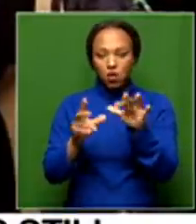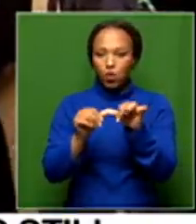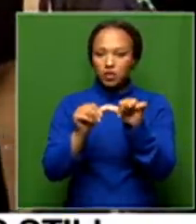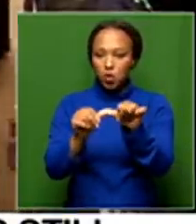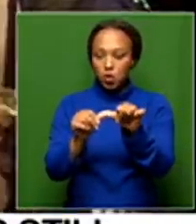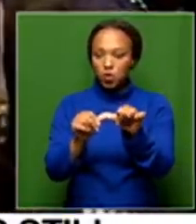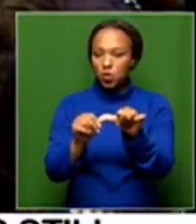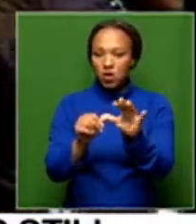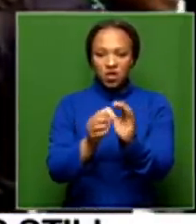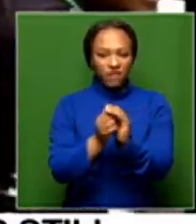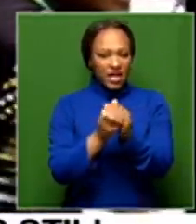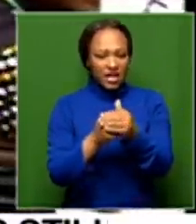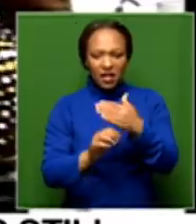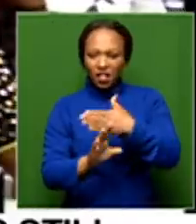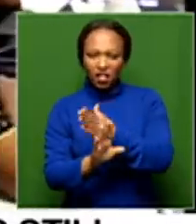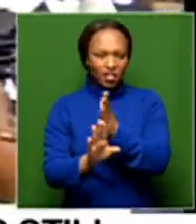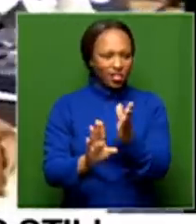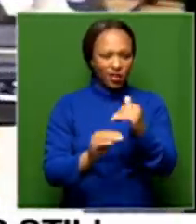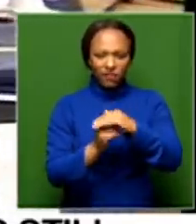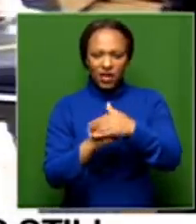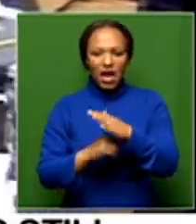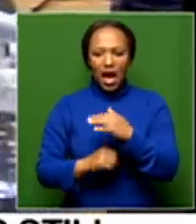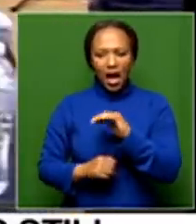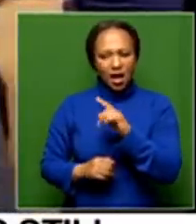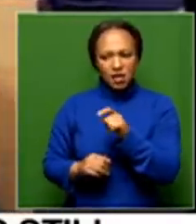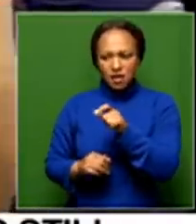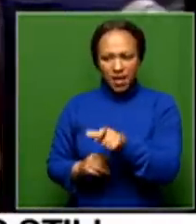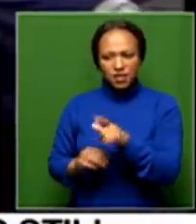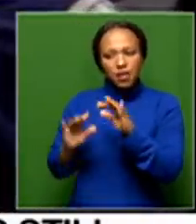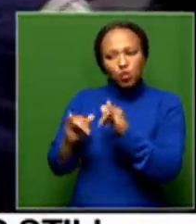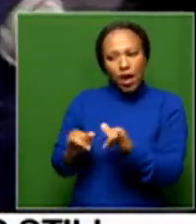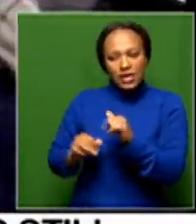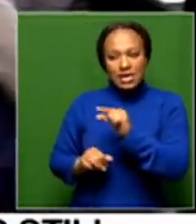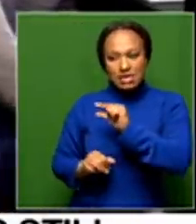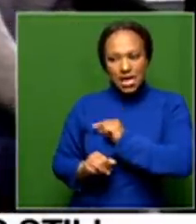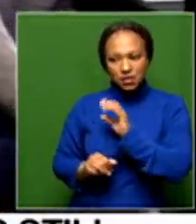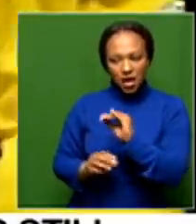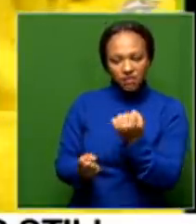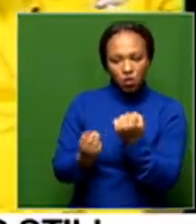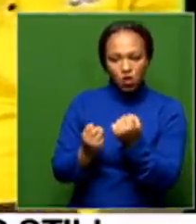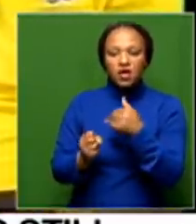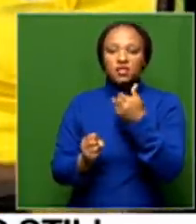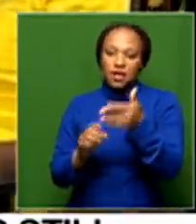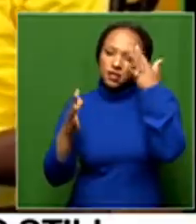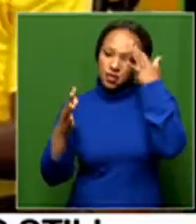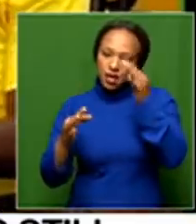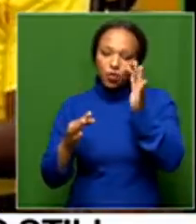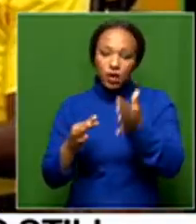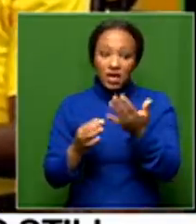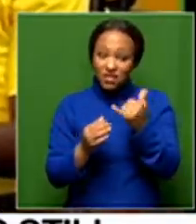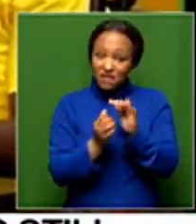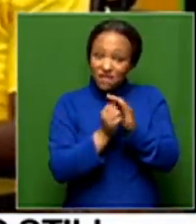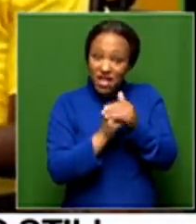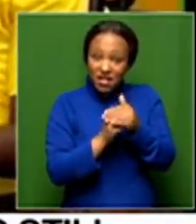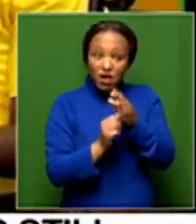to hide behind innocent until proven guilty at a party political level, then it's going to